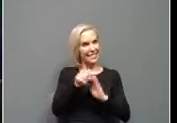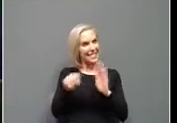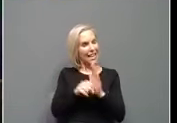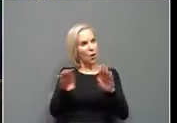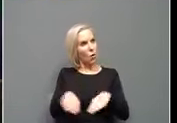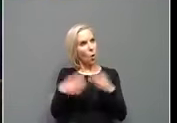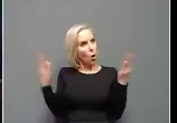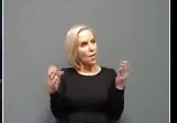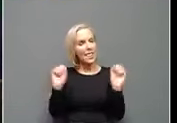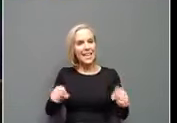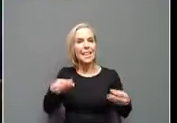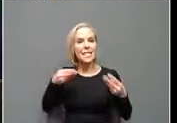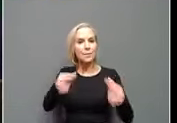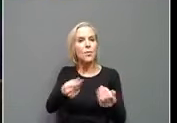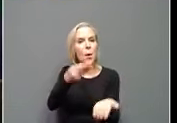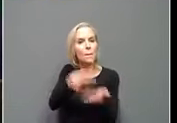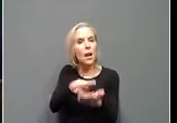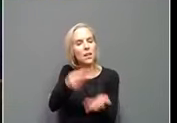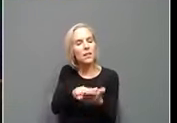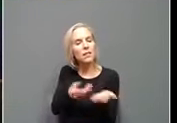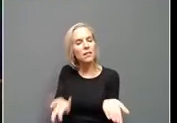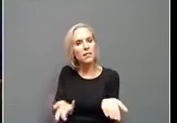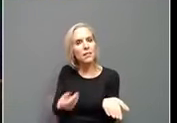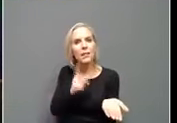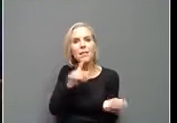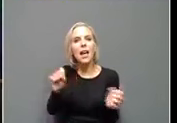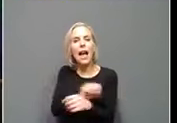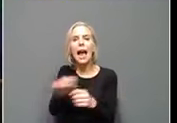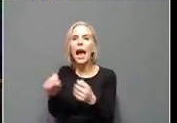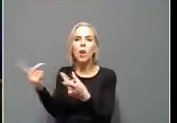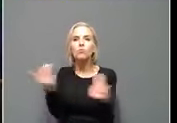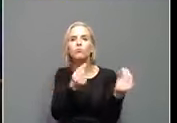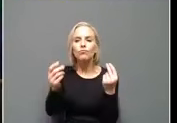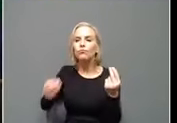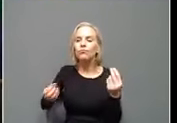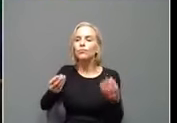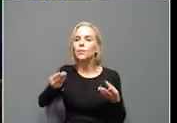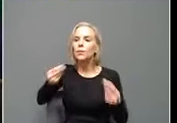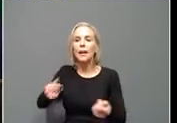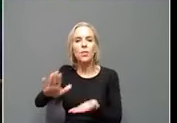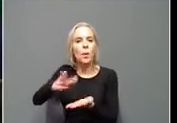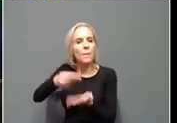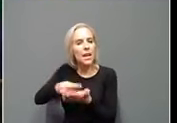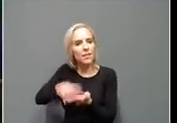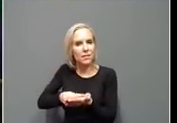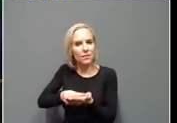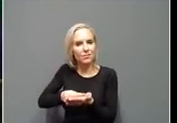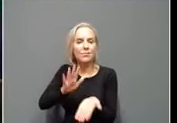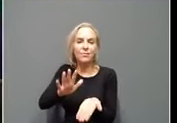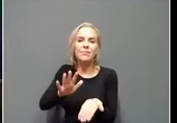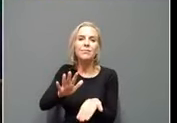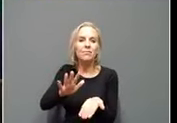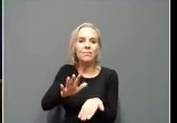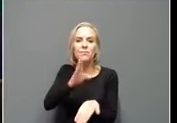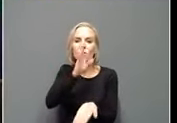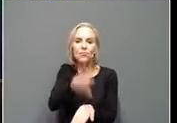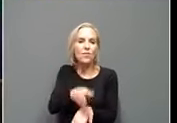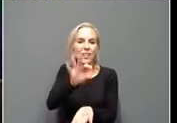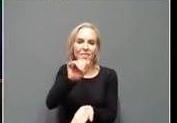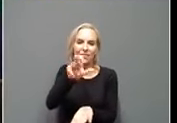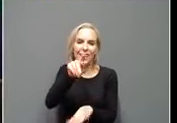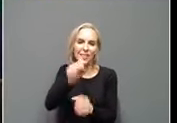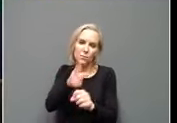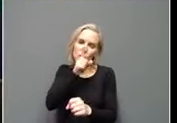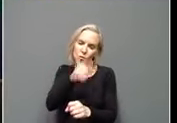they can spend their money than actually being out and spending, uh, their money. So let's trade in facts. Let's make sure we're still